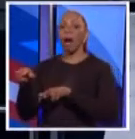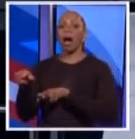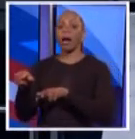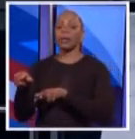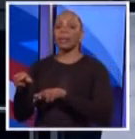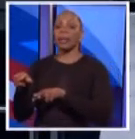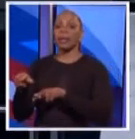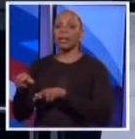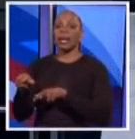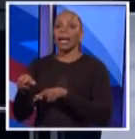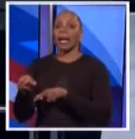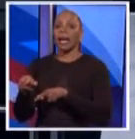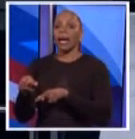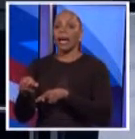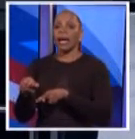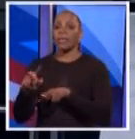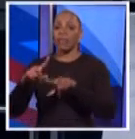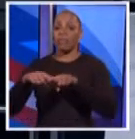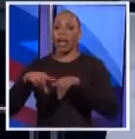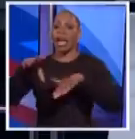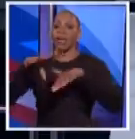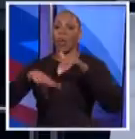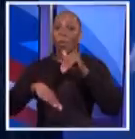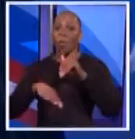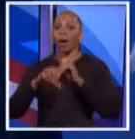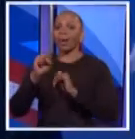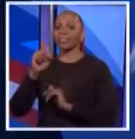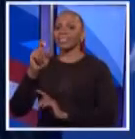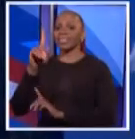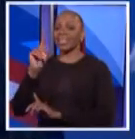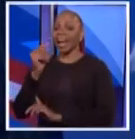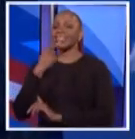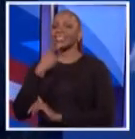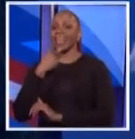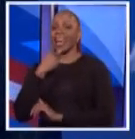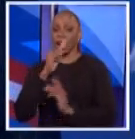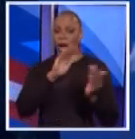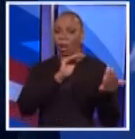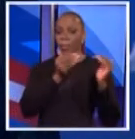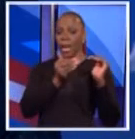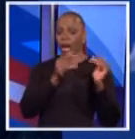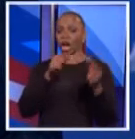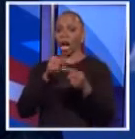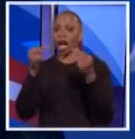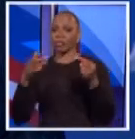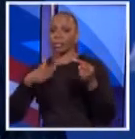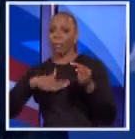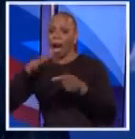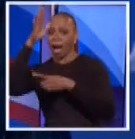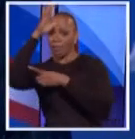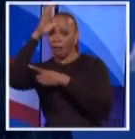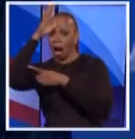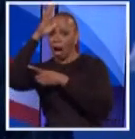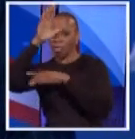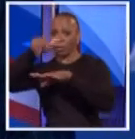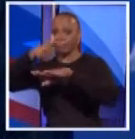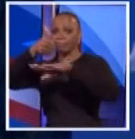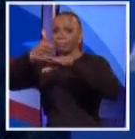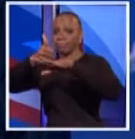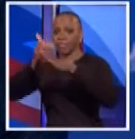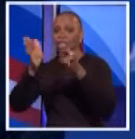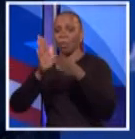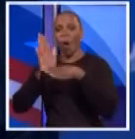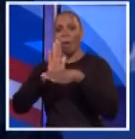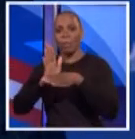playing off, not playing, relying upon what Scott said a few moments ago about compare and contrast, my dad created a small business, started it.